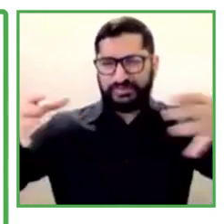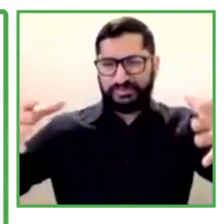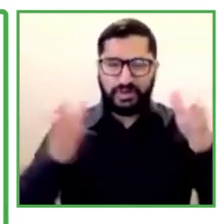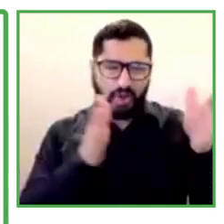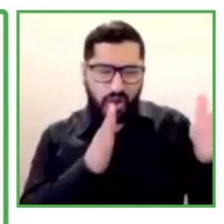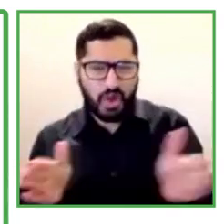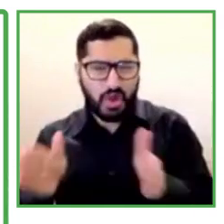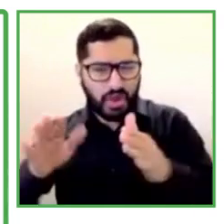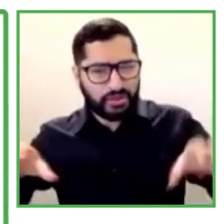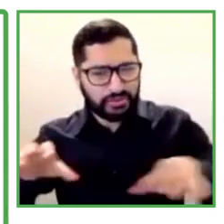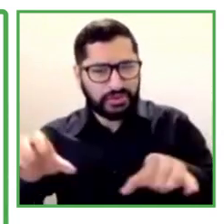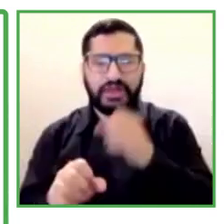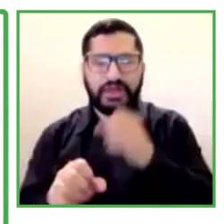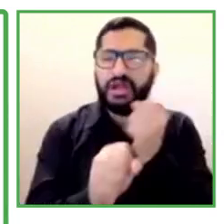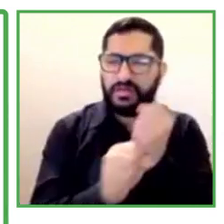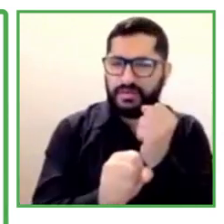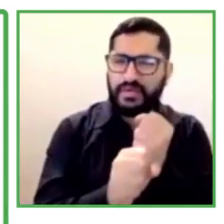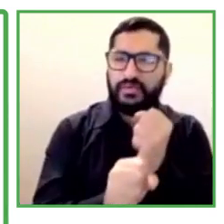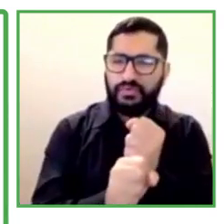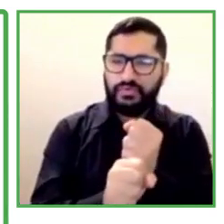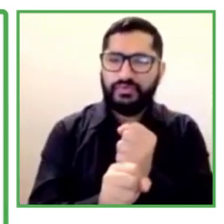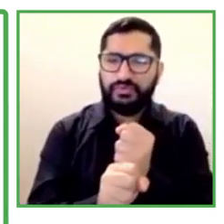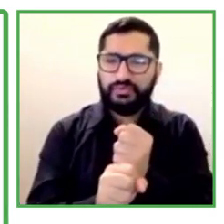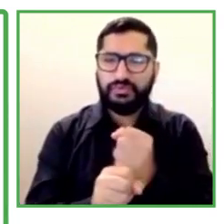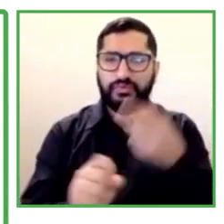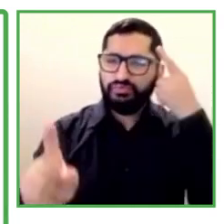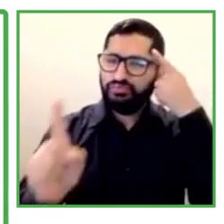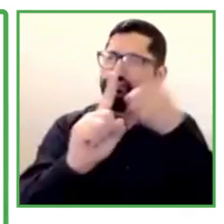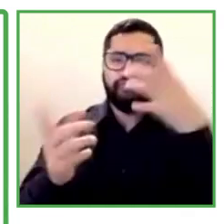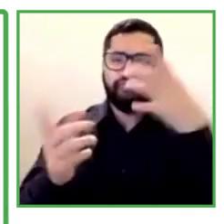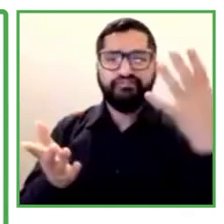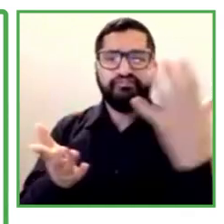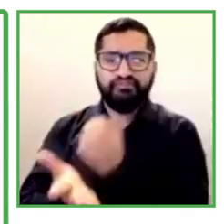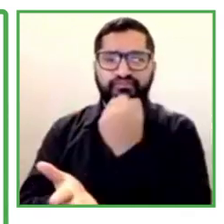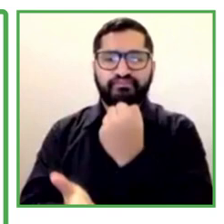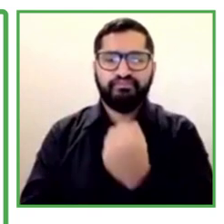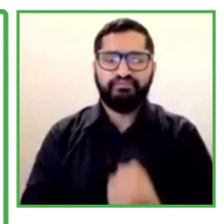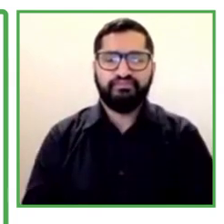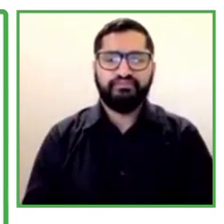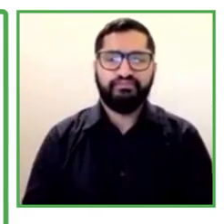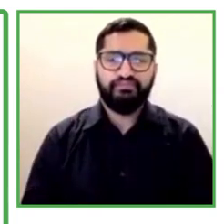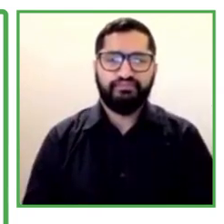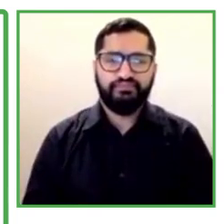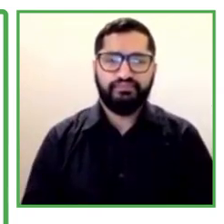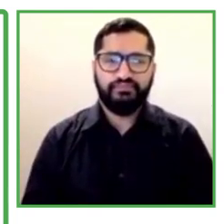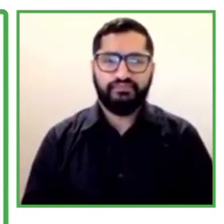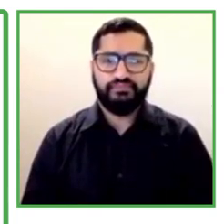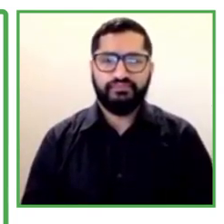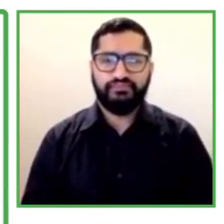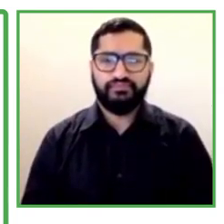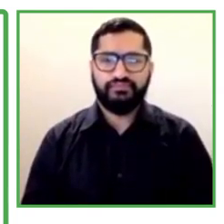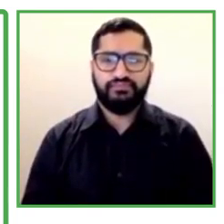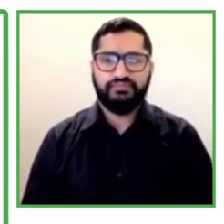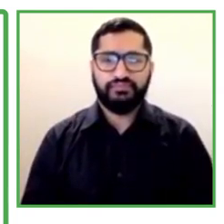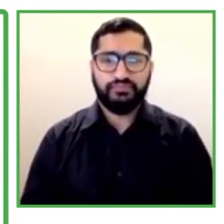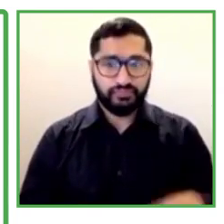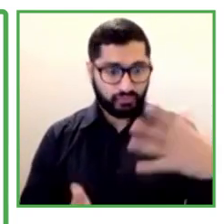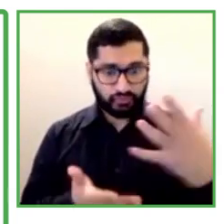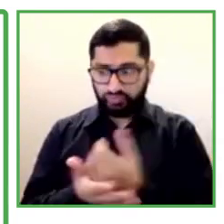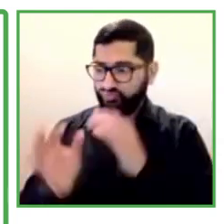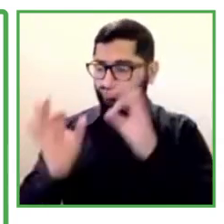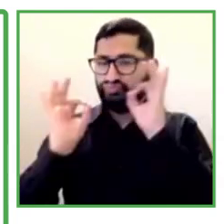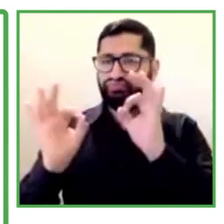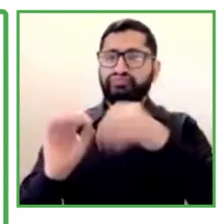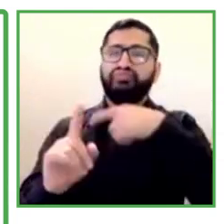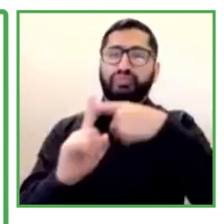For this reason, diversity and inclusion. This issue should